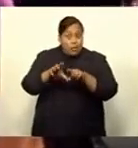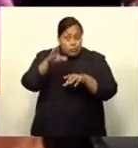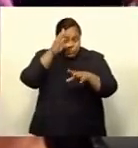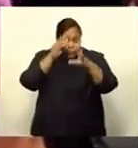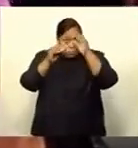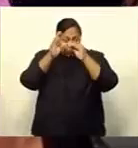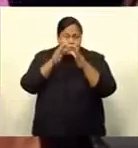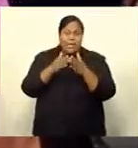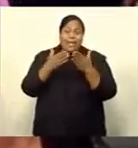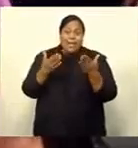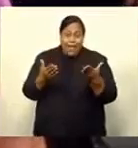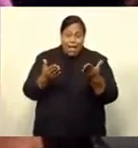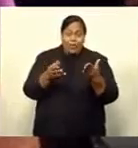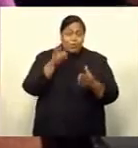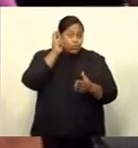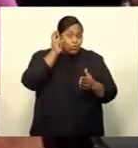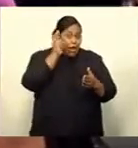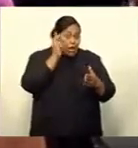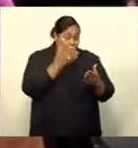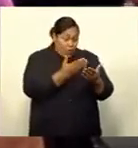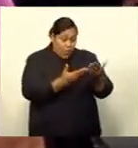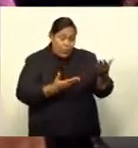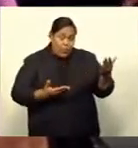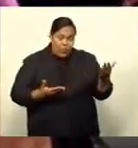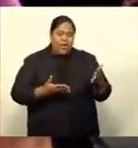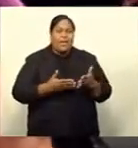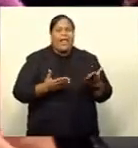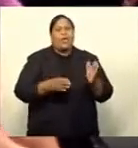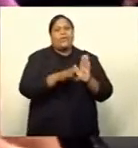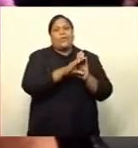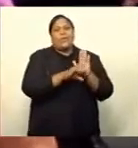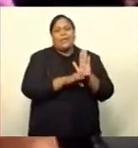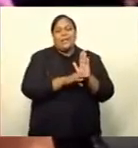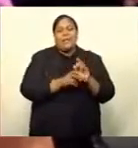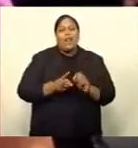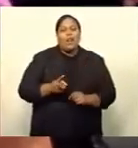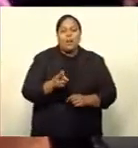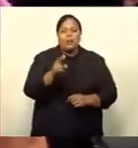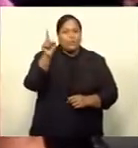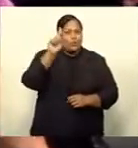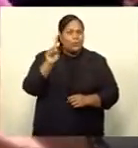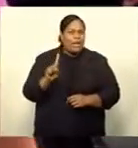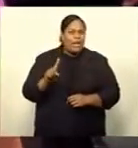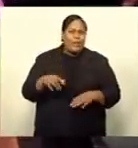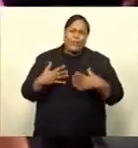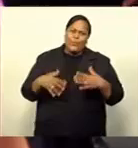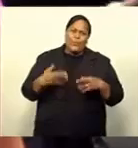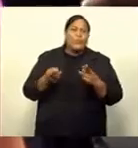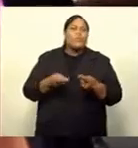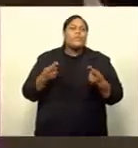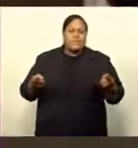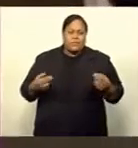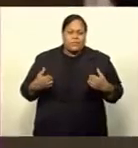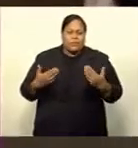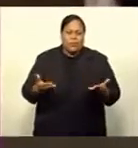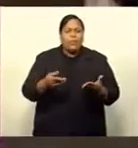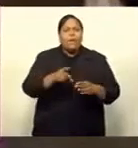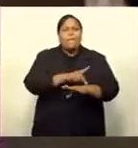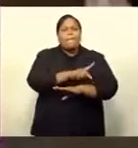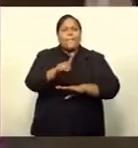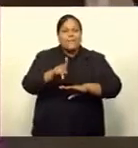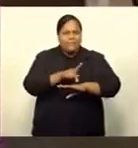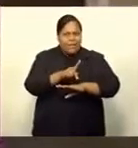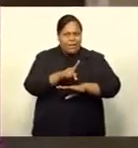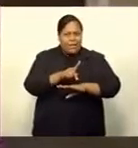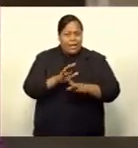training package and that's what's being launched today. So this is an incredible resource for the whole Pacific region. The rollout of